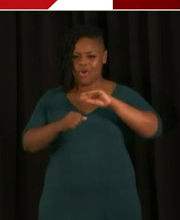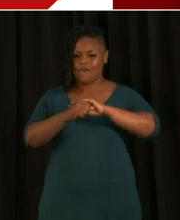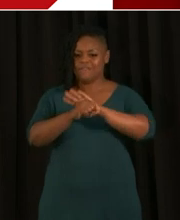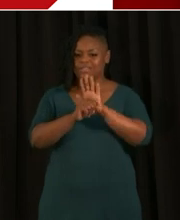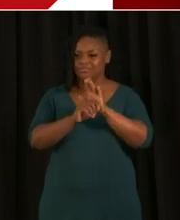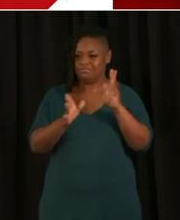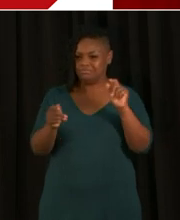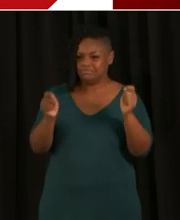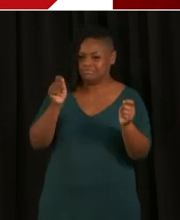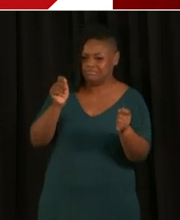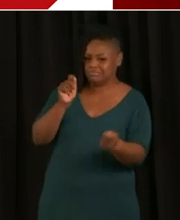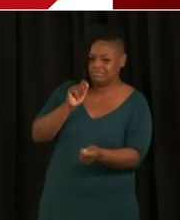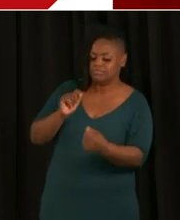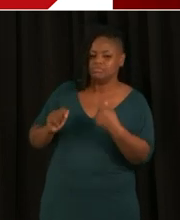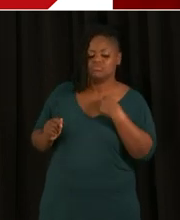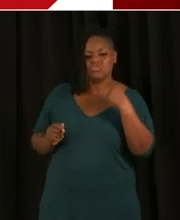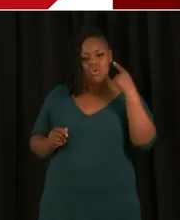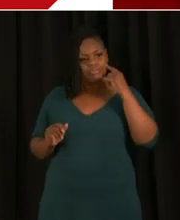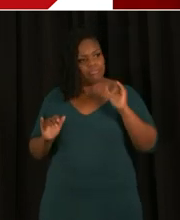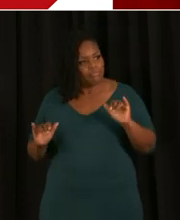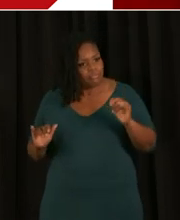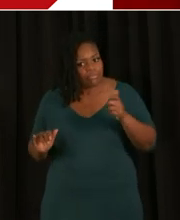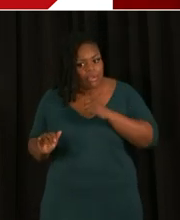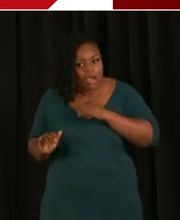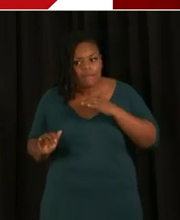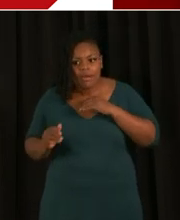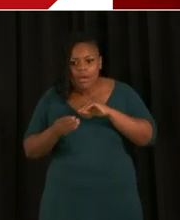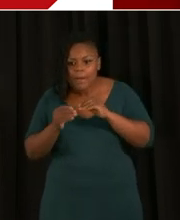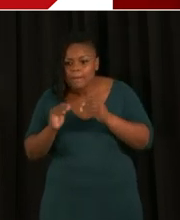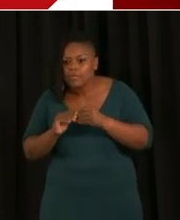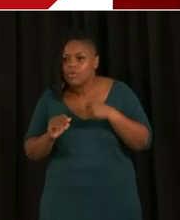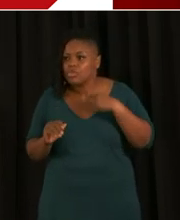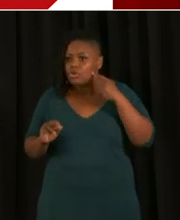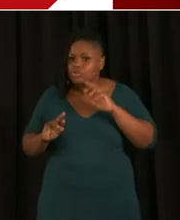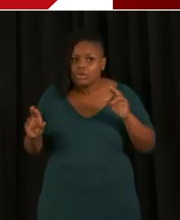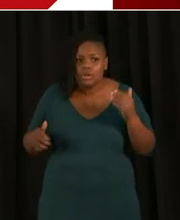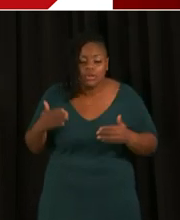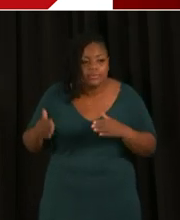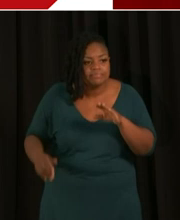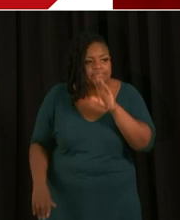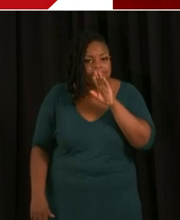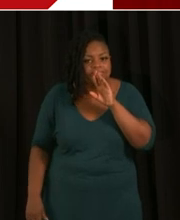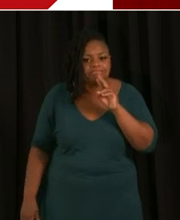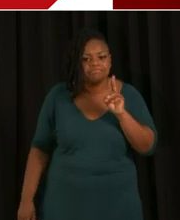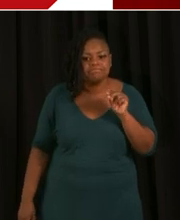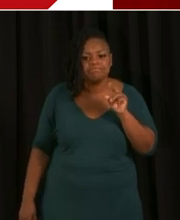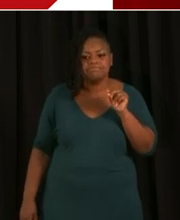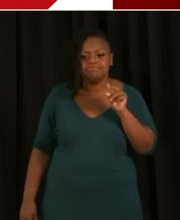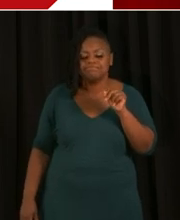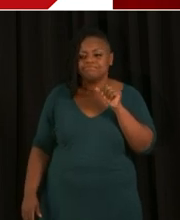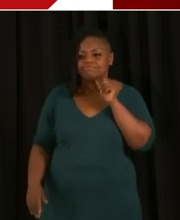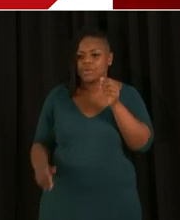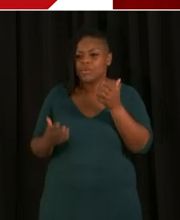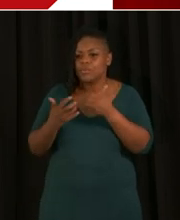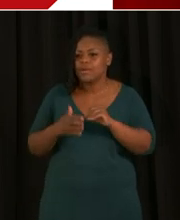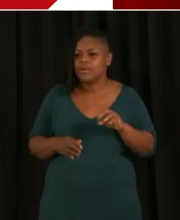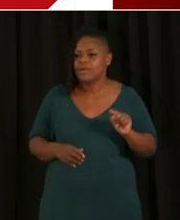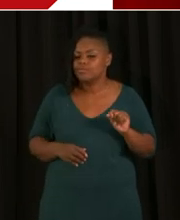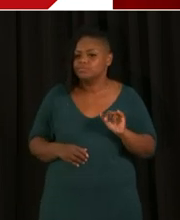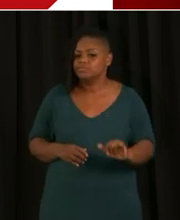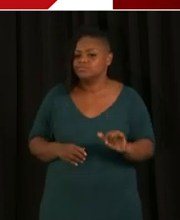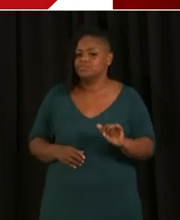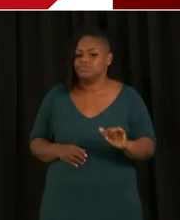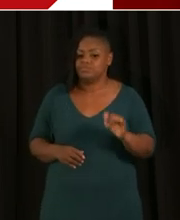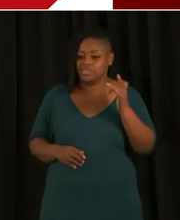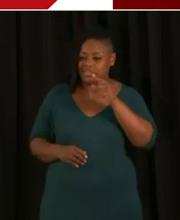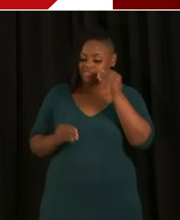staffing plan in November that would work obviously that didn't work out because of staffing plans with our teachers. But